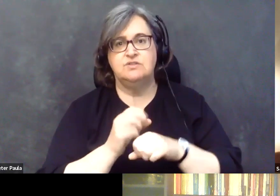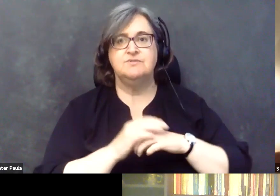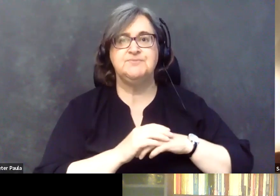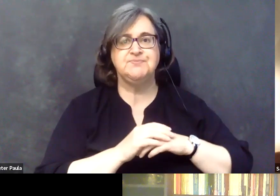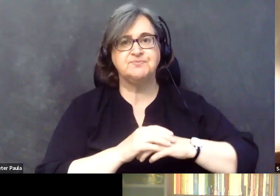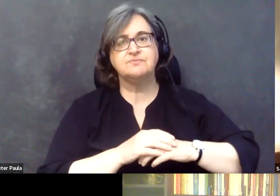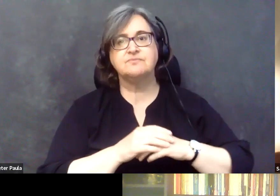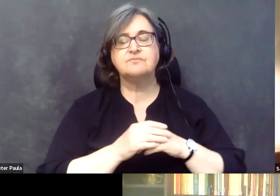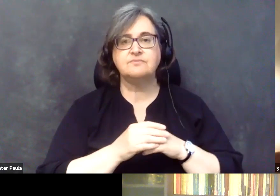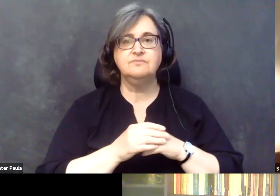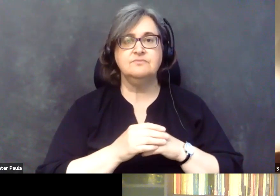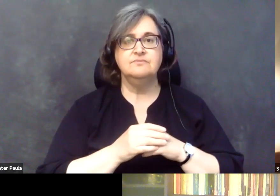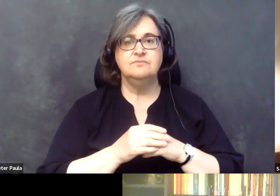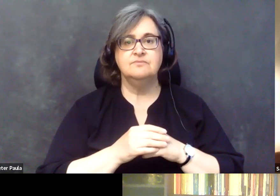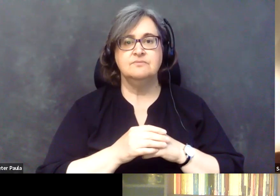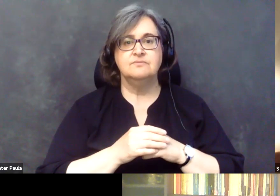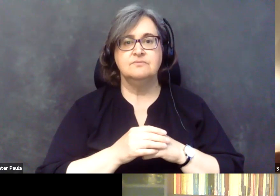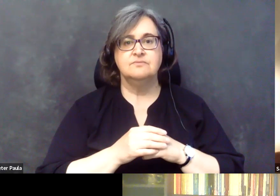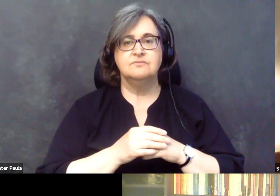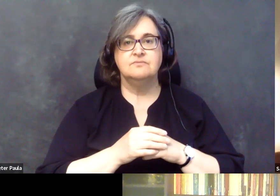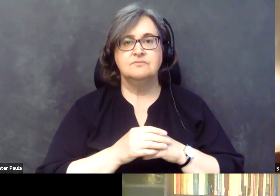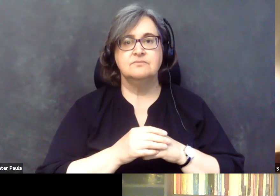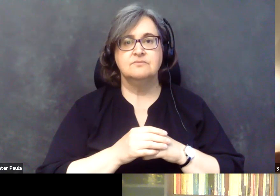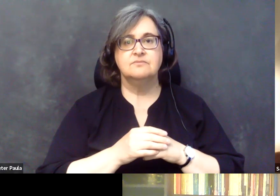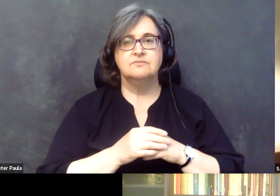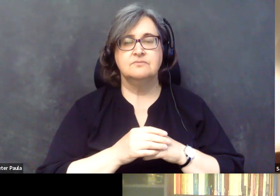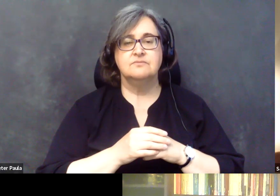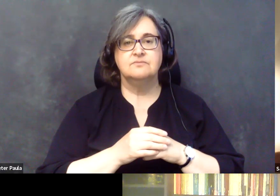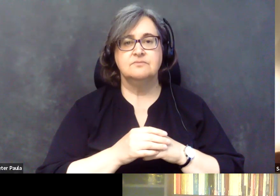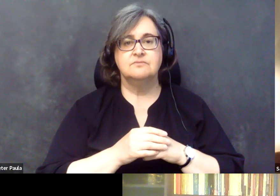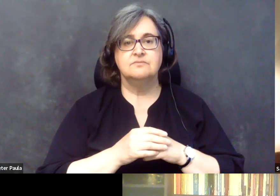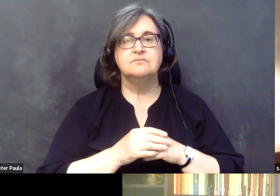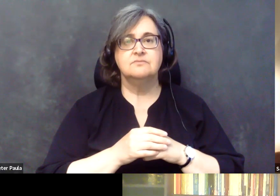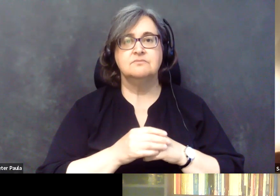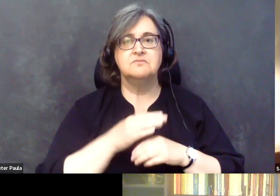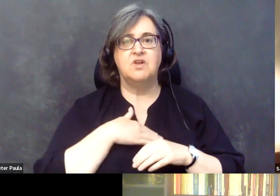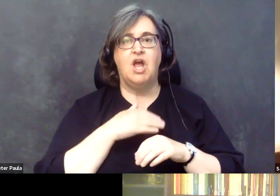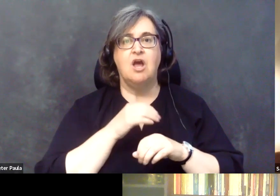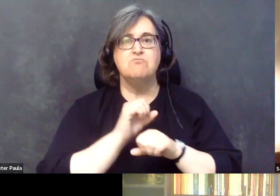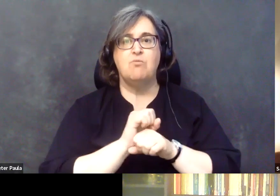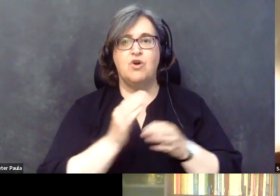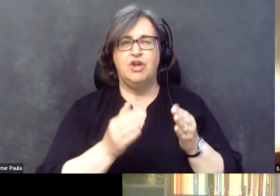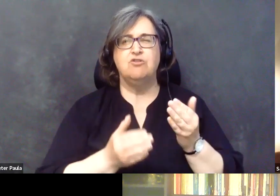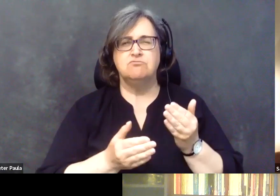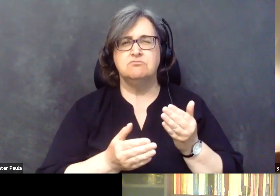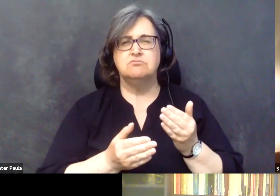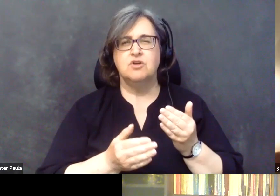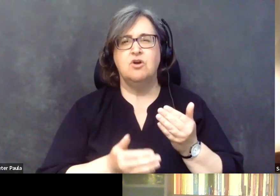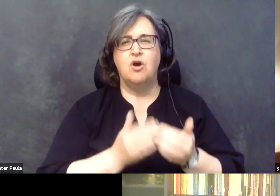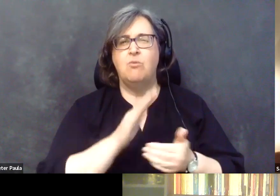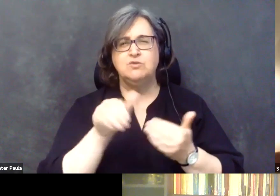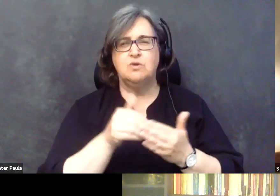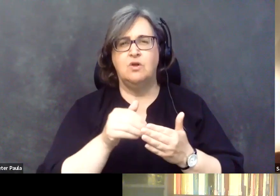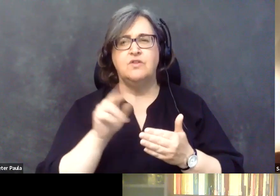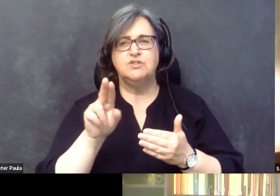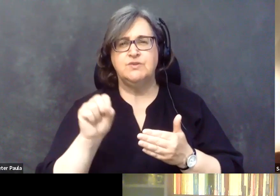Almost all of it has been my practicing years in the US, except for the six months right after graduation